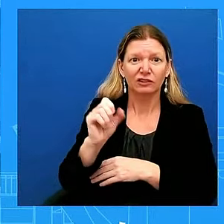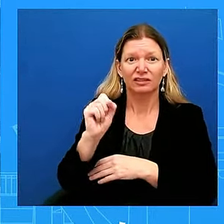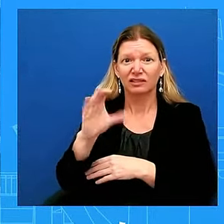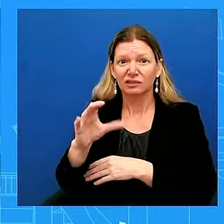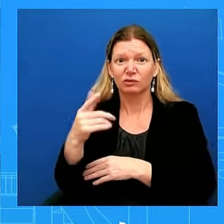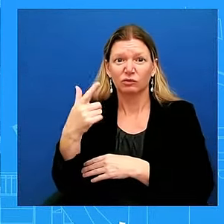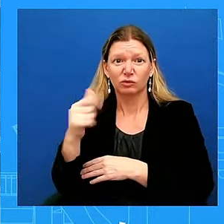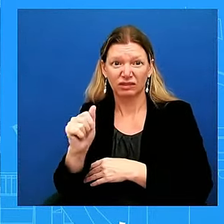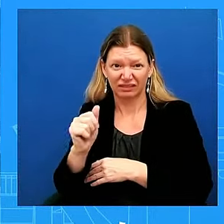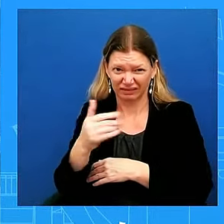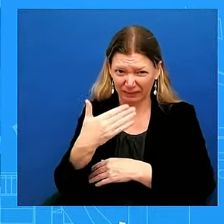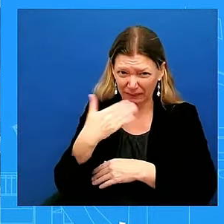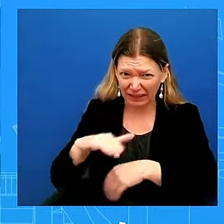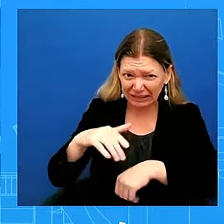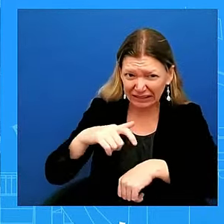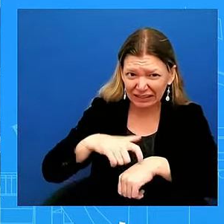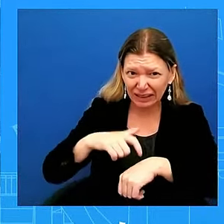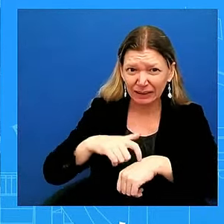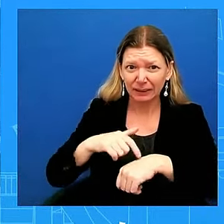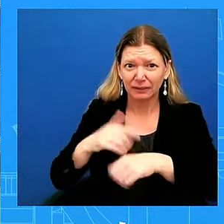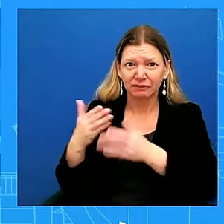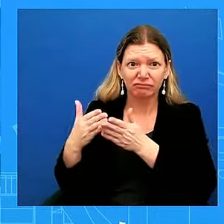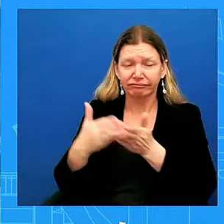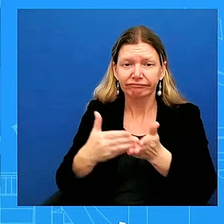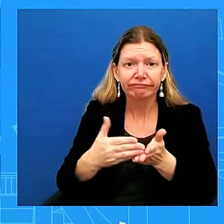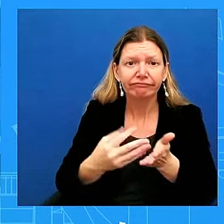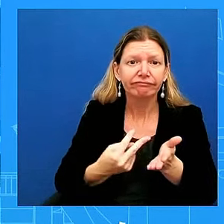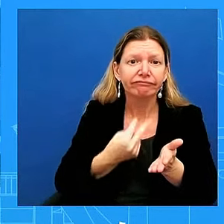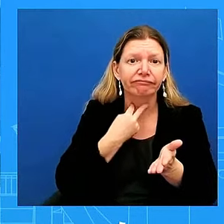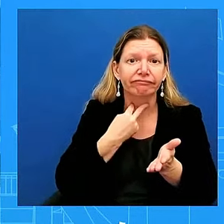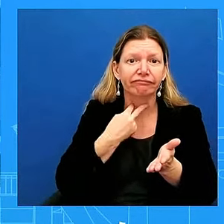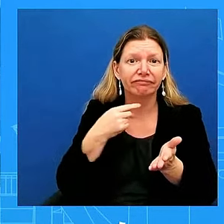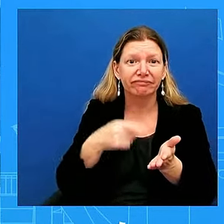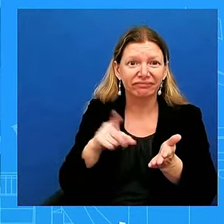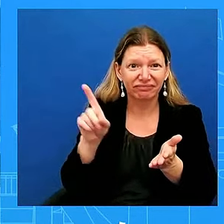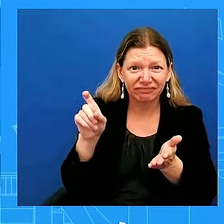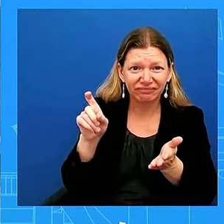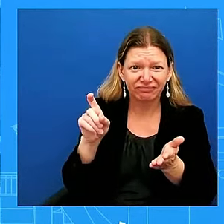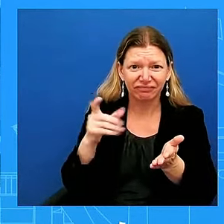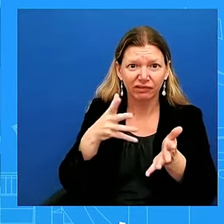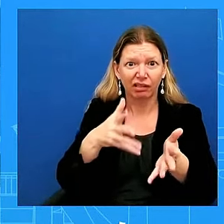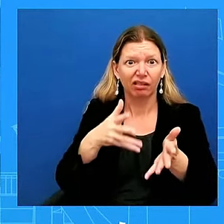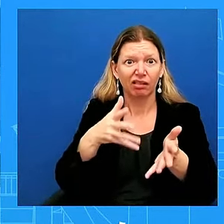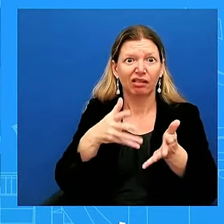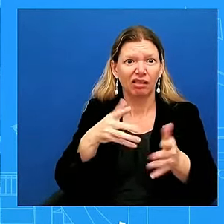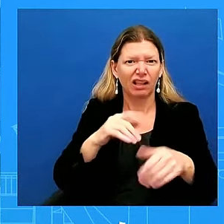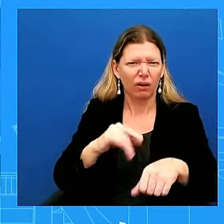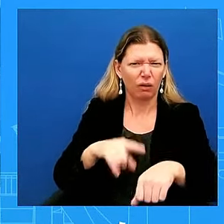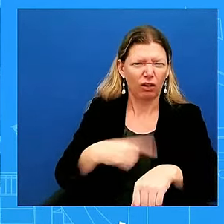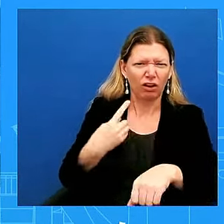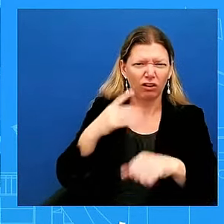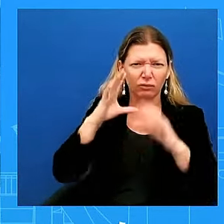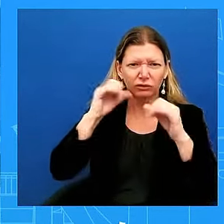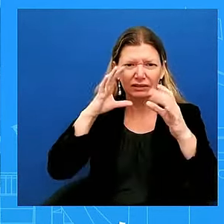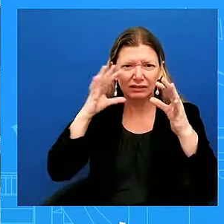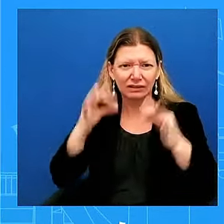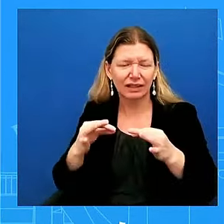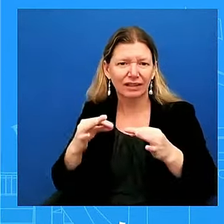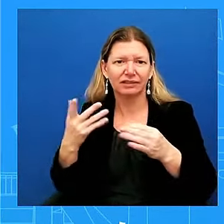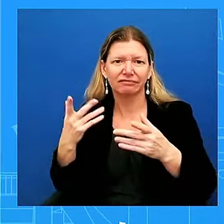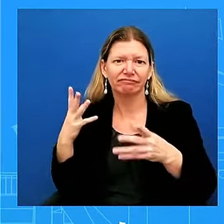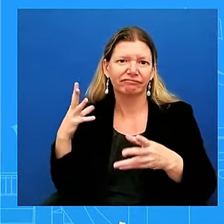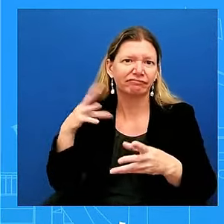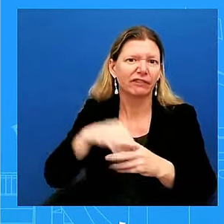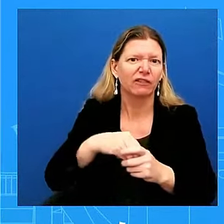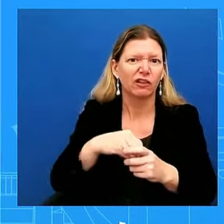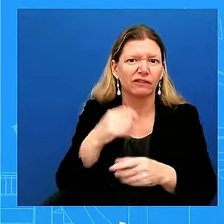ports as of right now? So, how long, then, until the President decides he should step in in this strike? So, a couple of